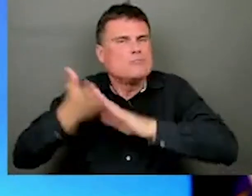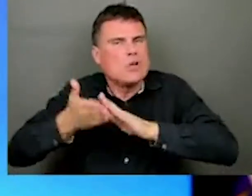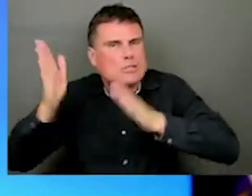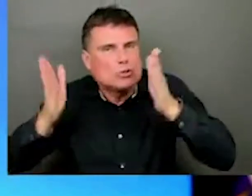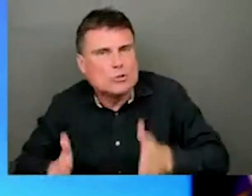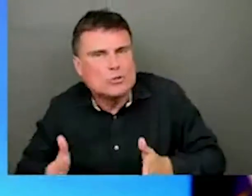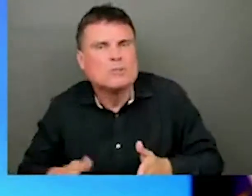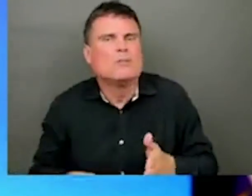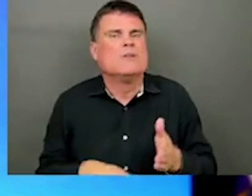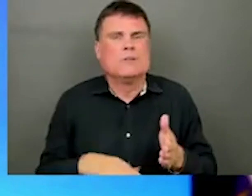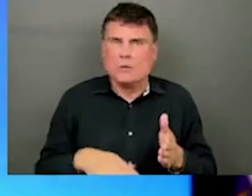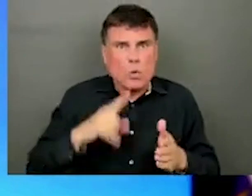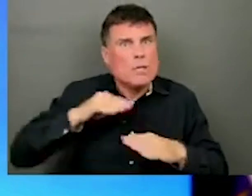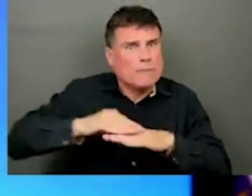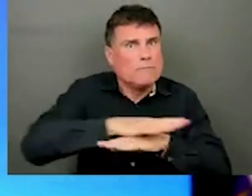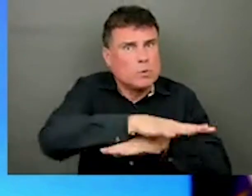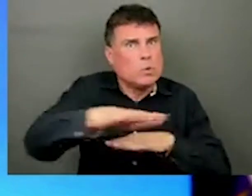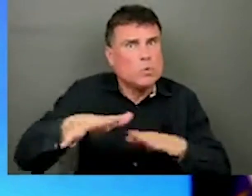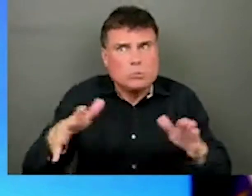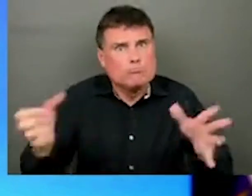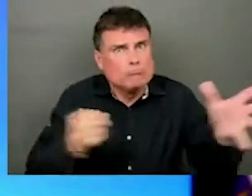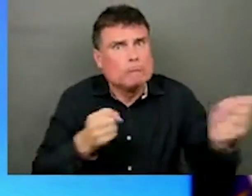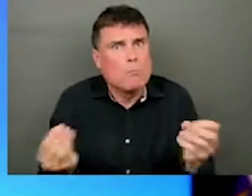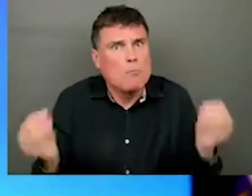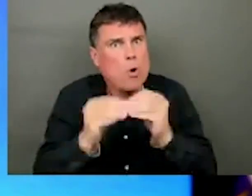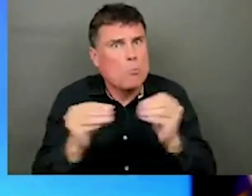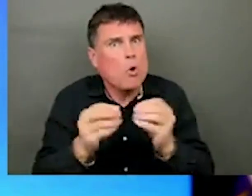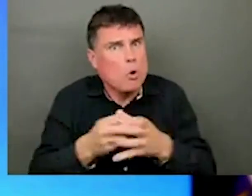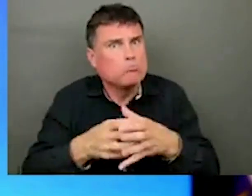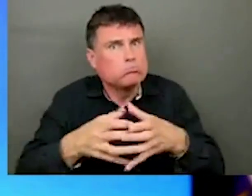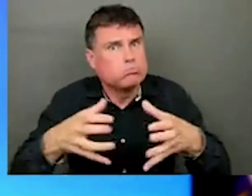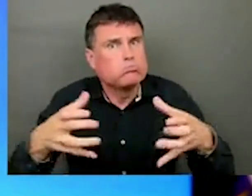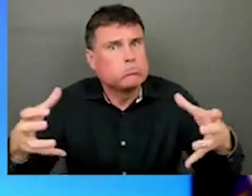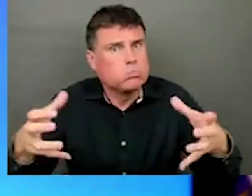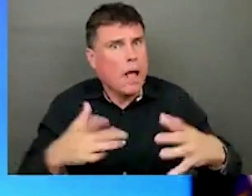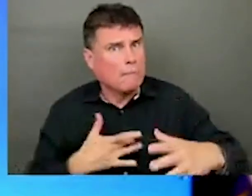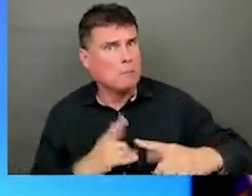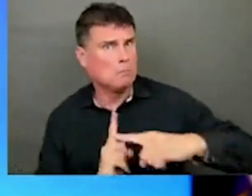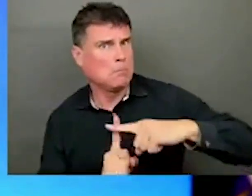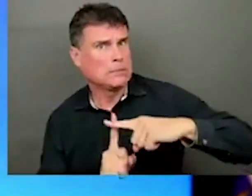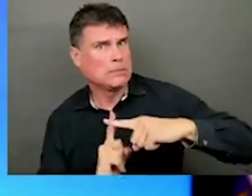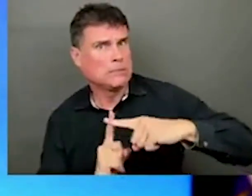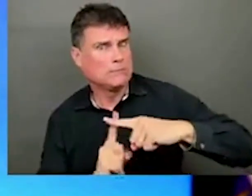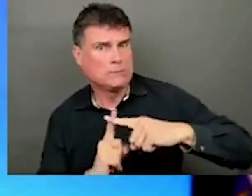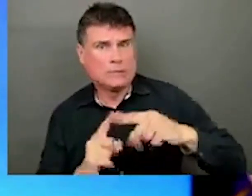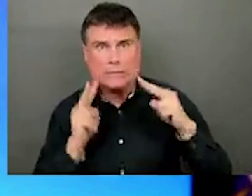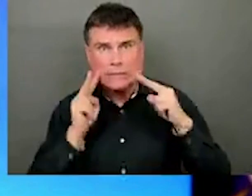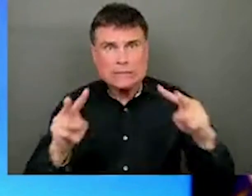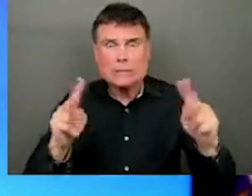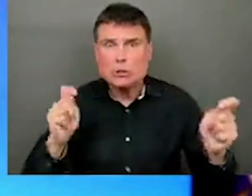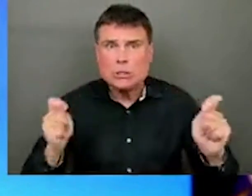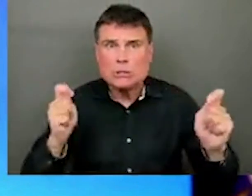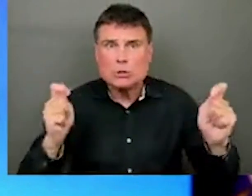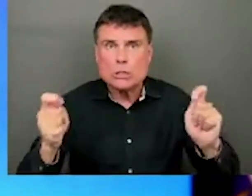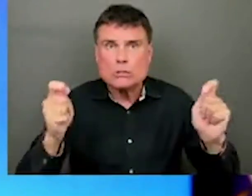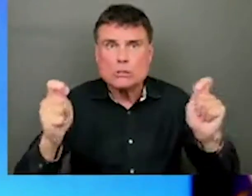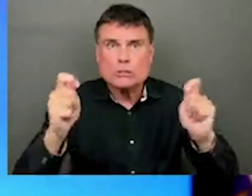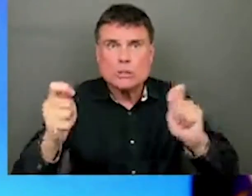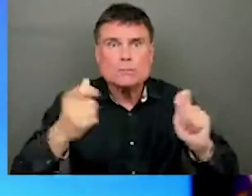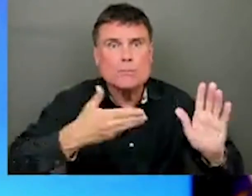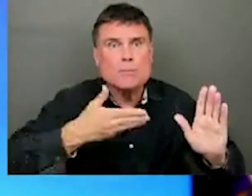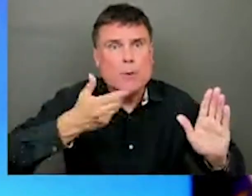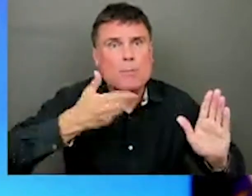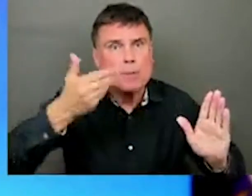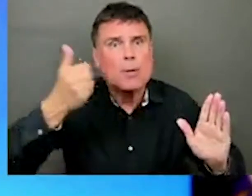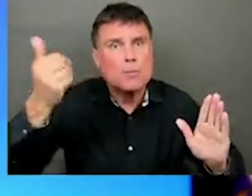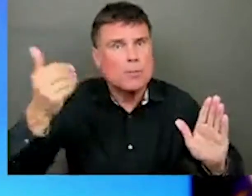and a positive effect across the system the changes that have been made under the surgical renewal plan to address the